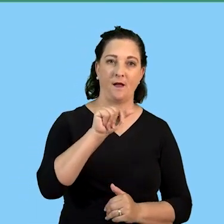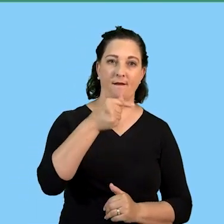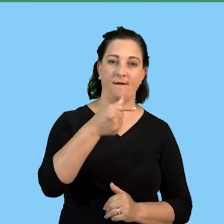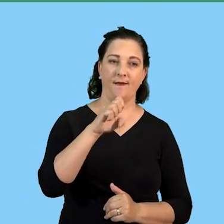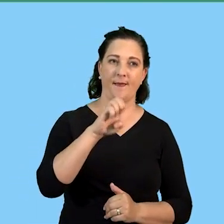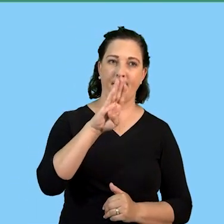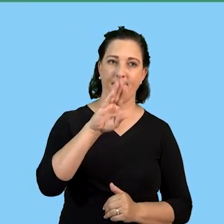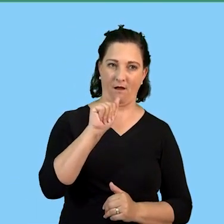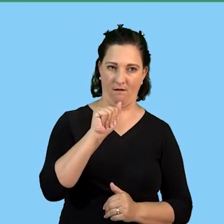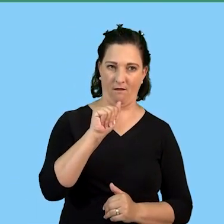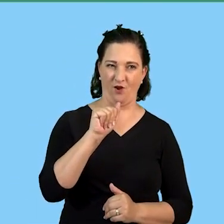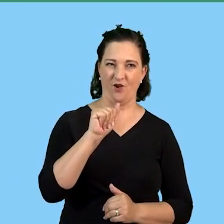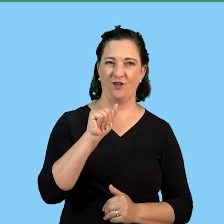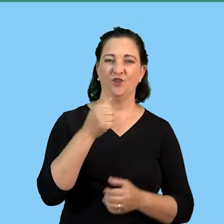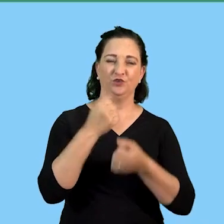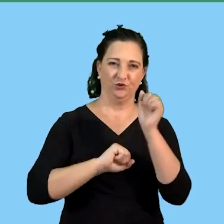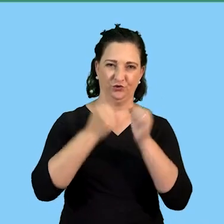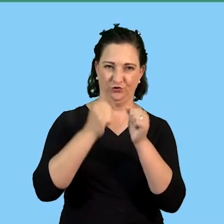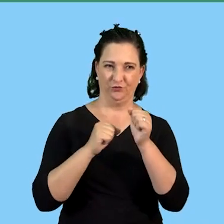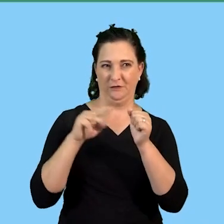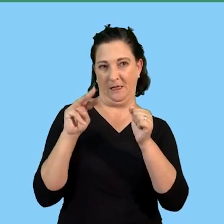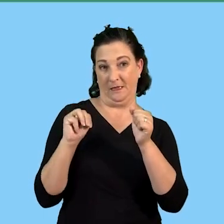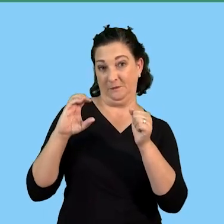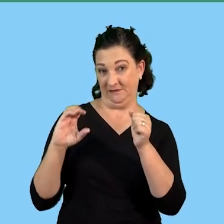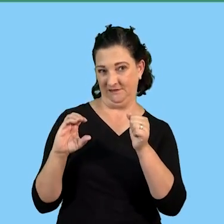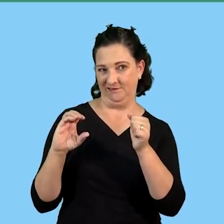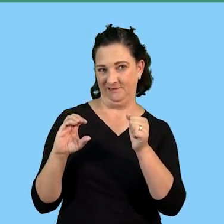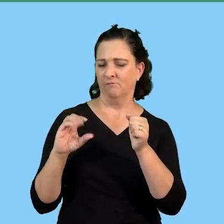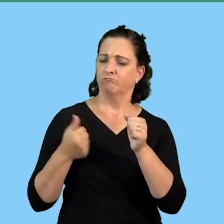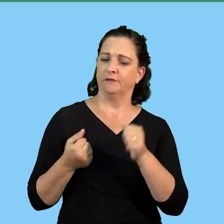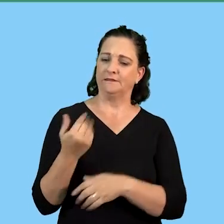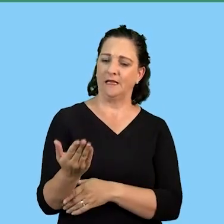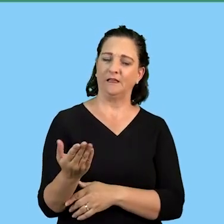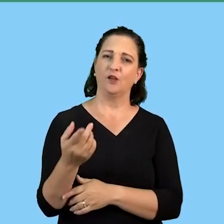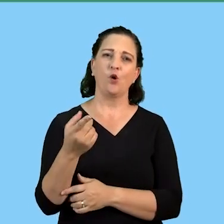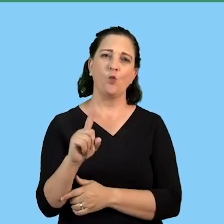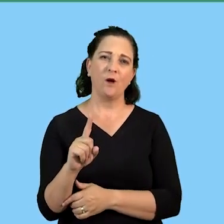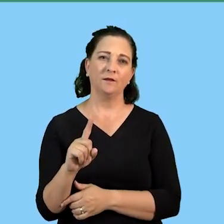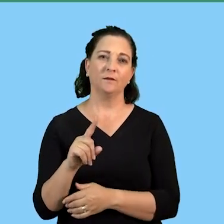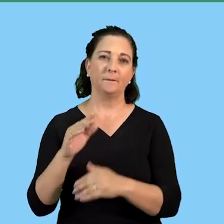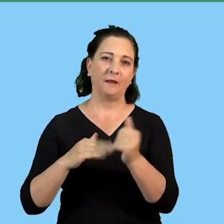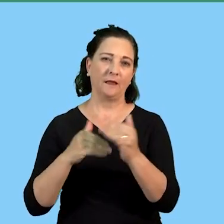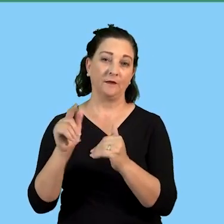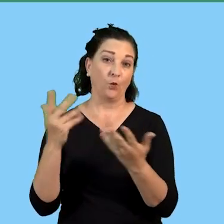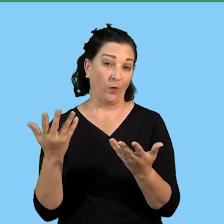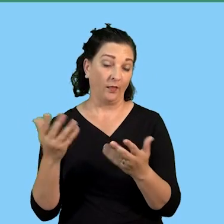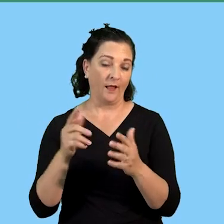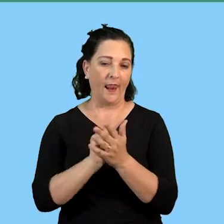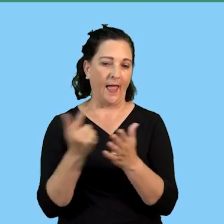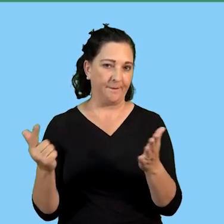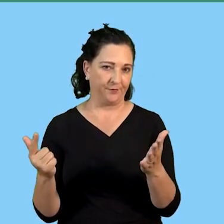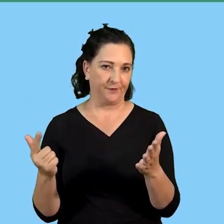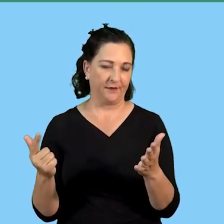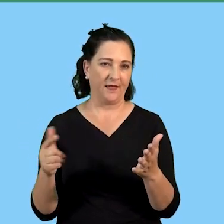construction mc makeba constructions won a tender to build a library at white